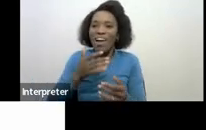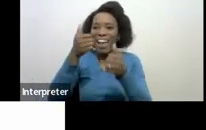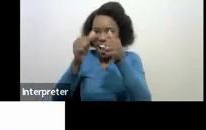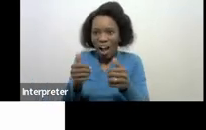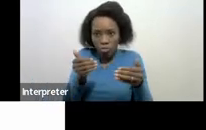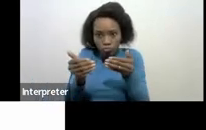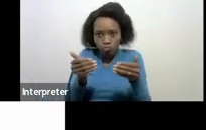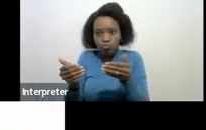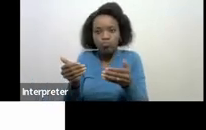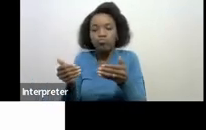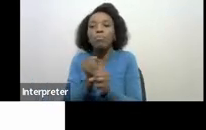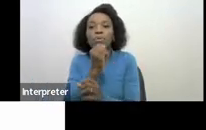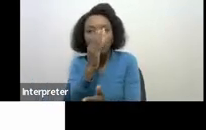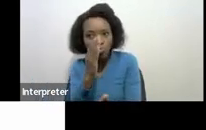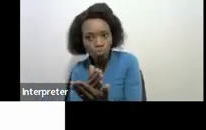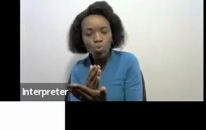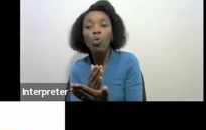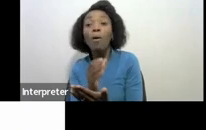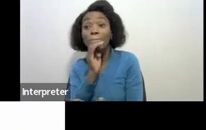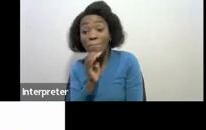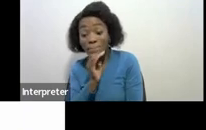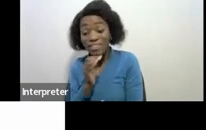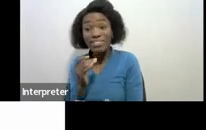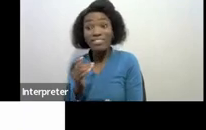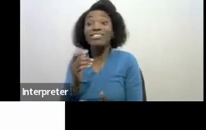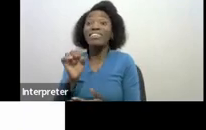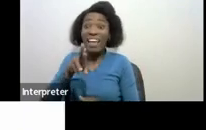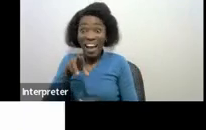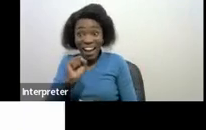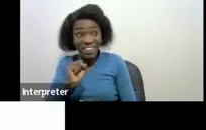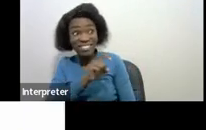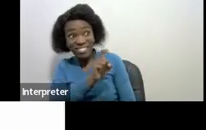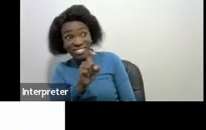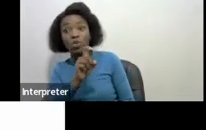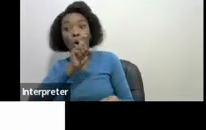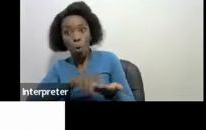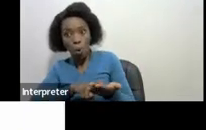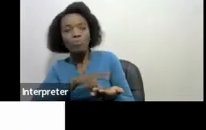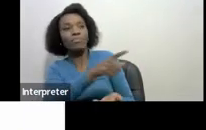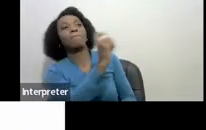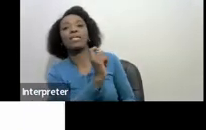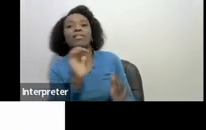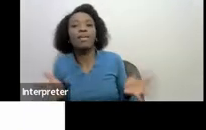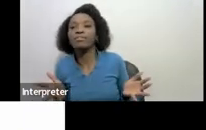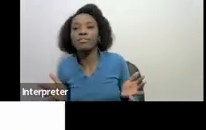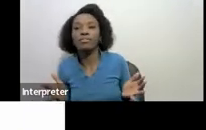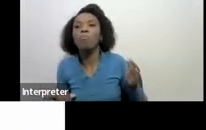only the amount that is due and payable to service is paid and nothing else now